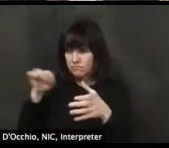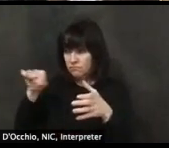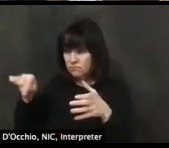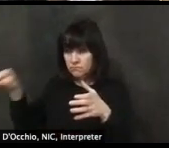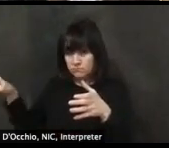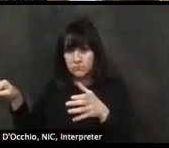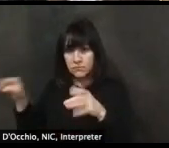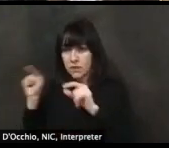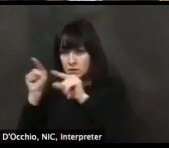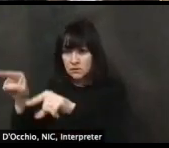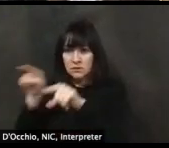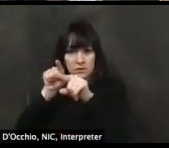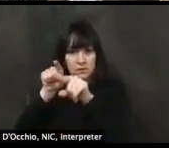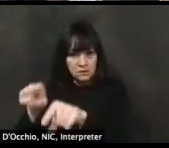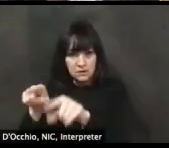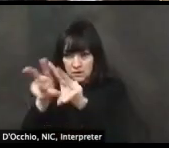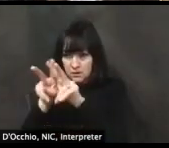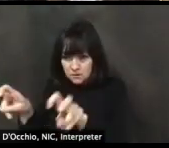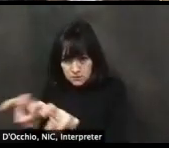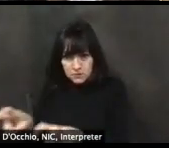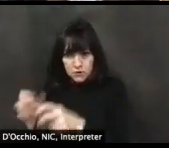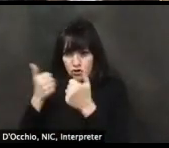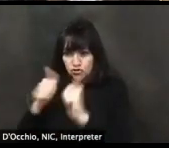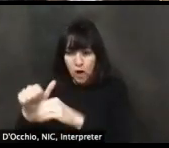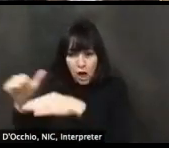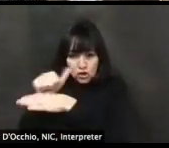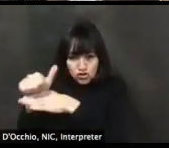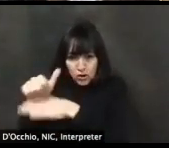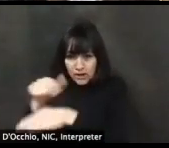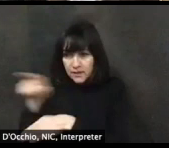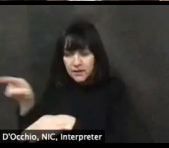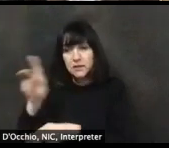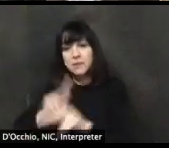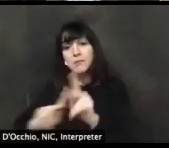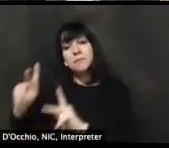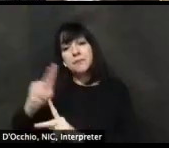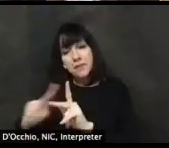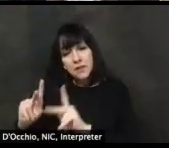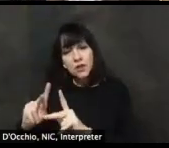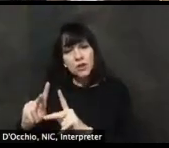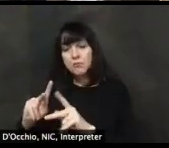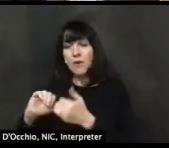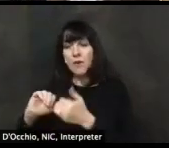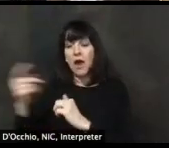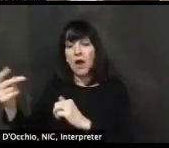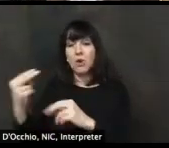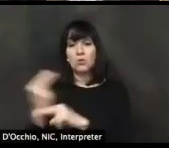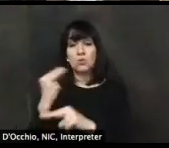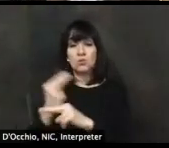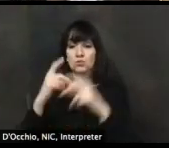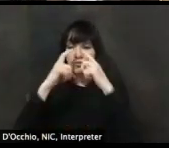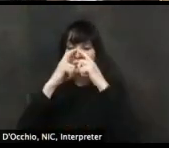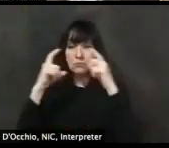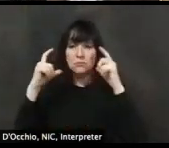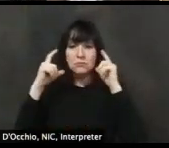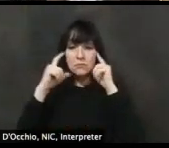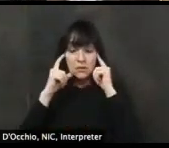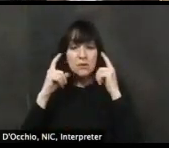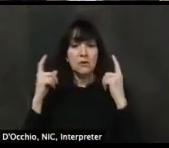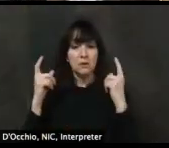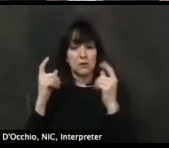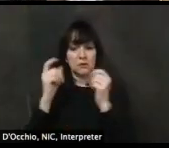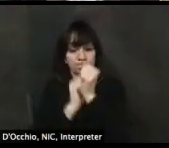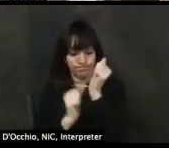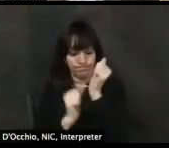um, they all are really well-educated on how to use personal protective equipment. You know, nurses and doctors in hospitals, they